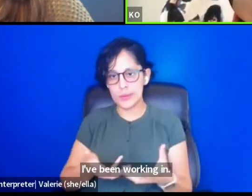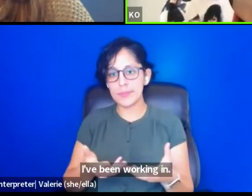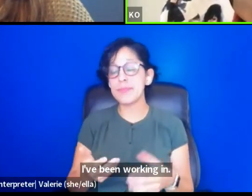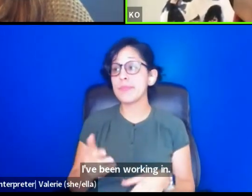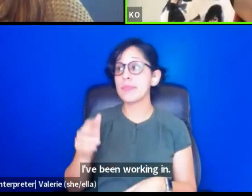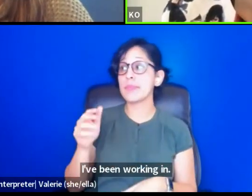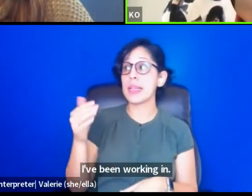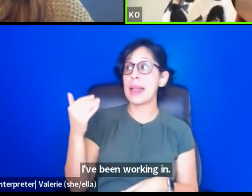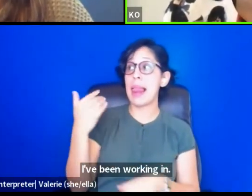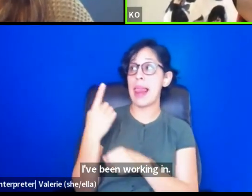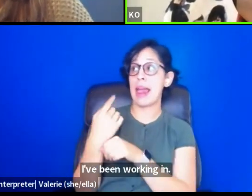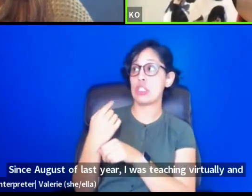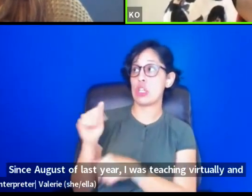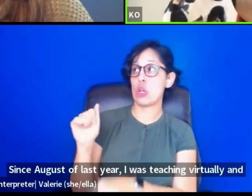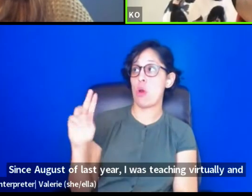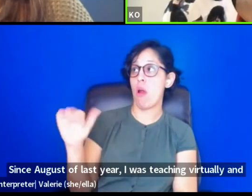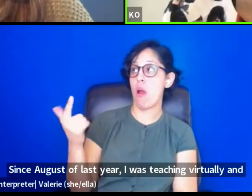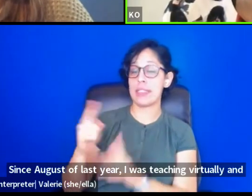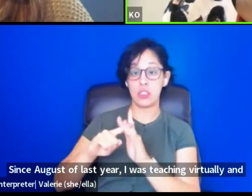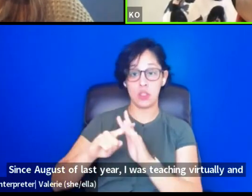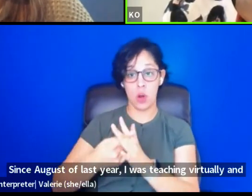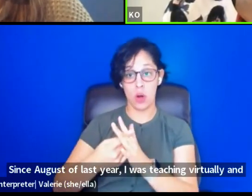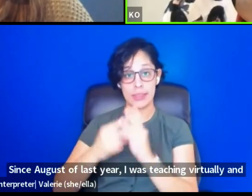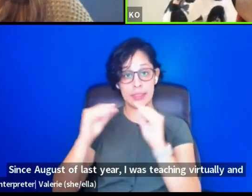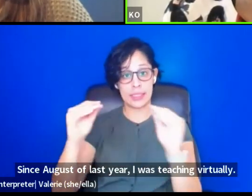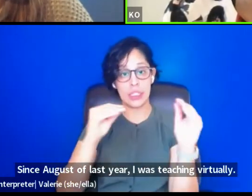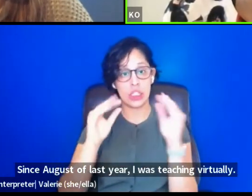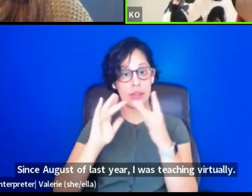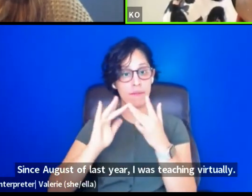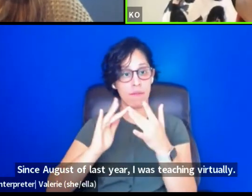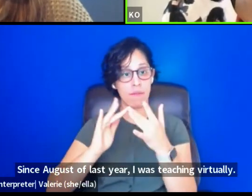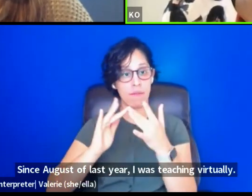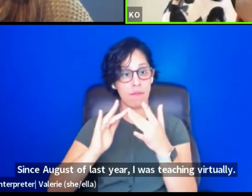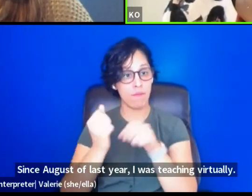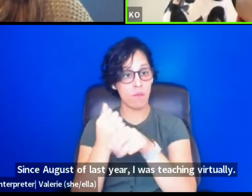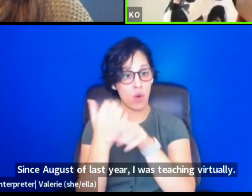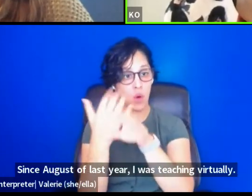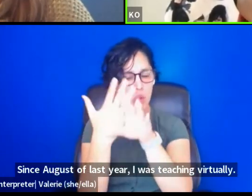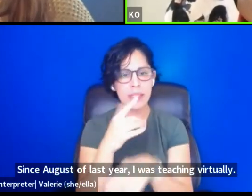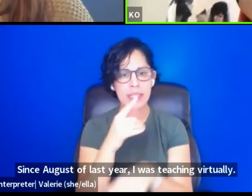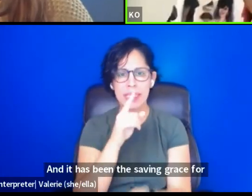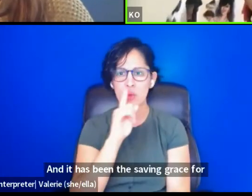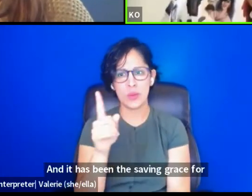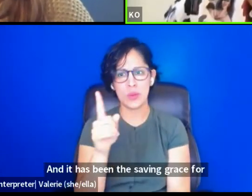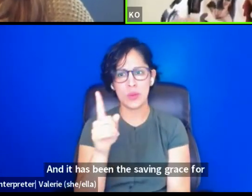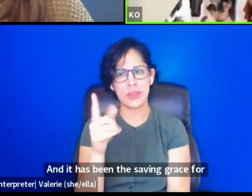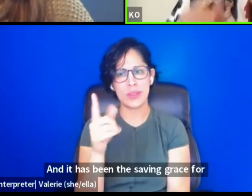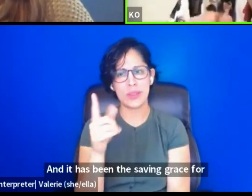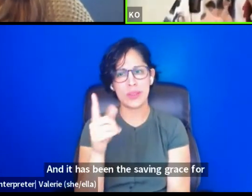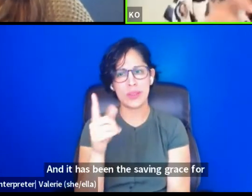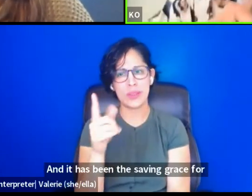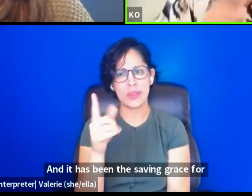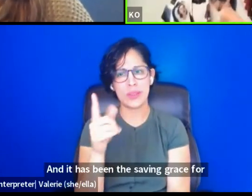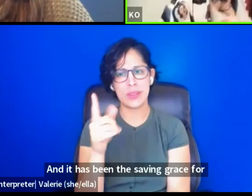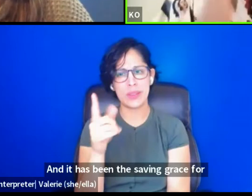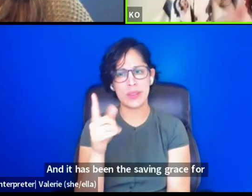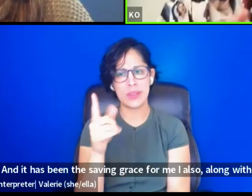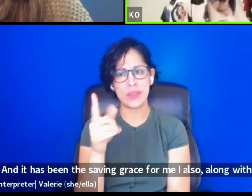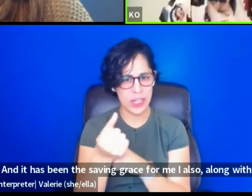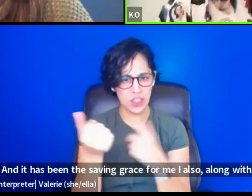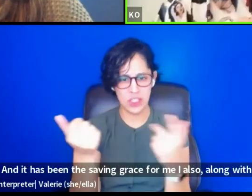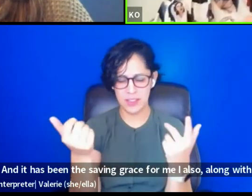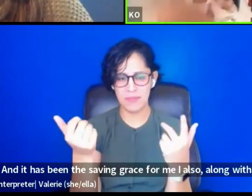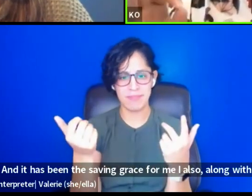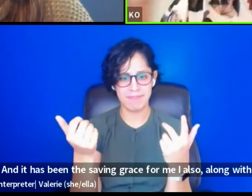and, uh, it has been the saving grace for me. I also, along with